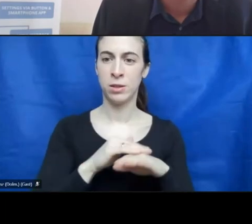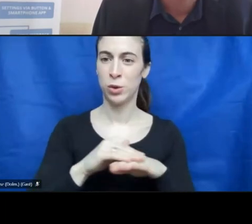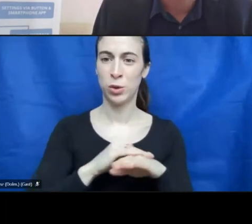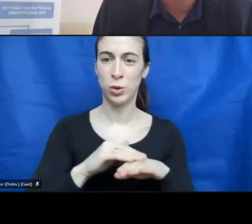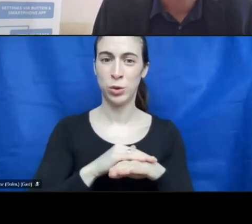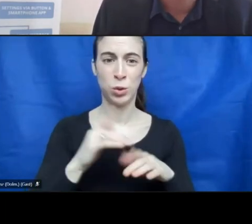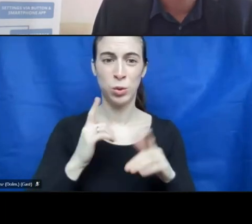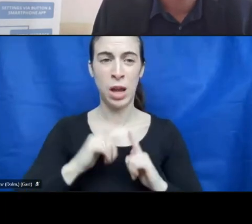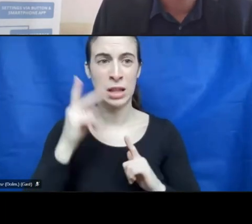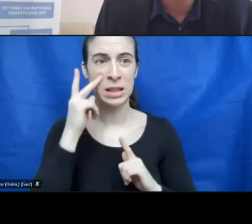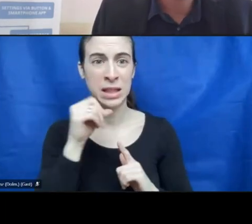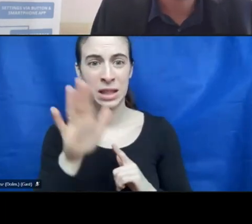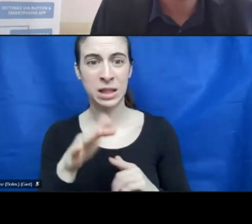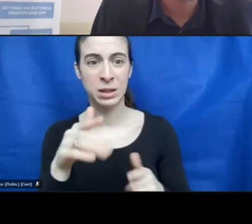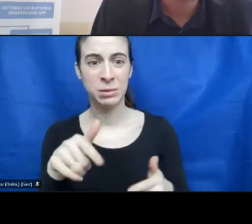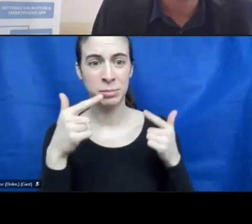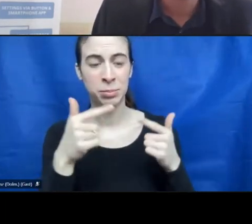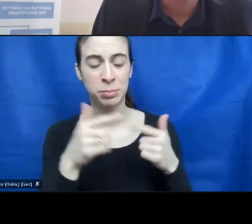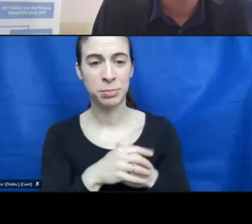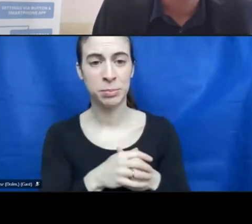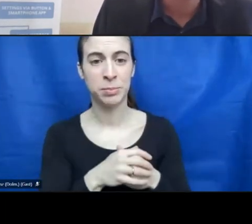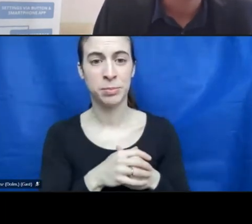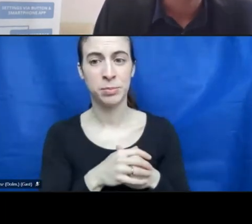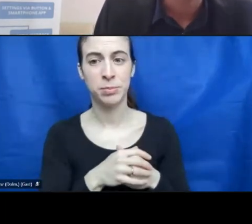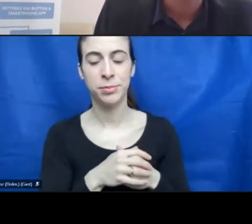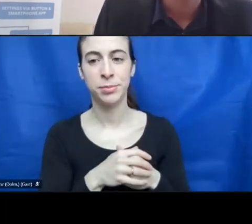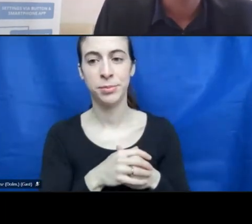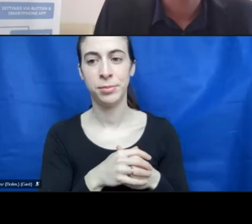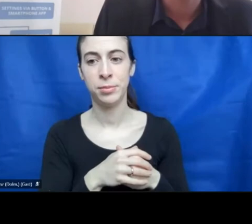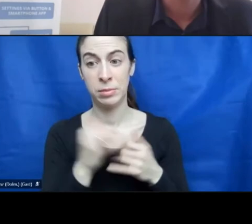picture. Okay. Is it better now?